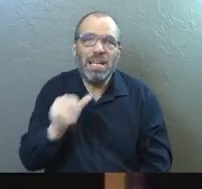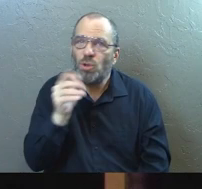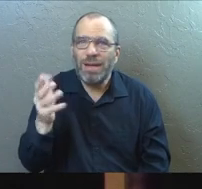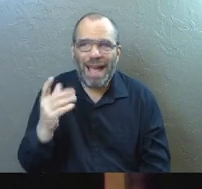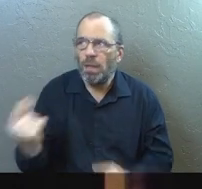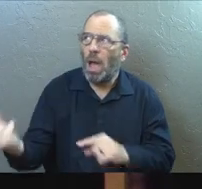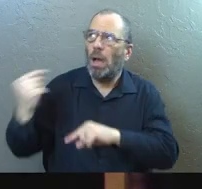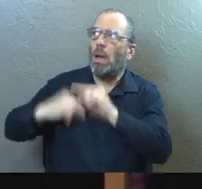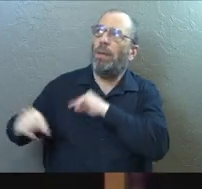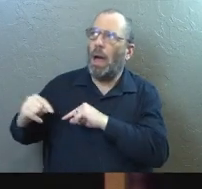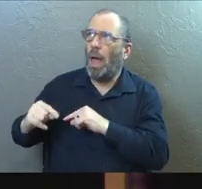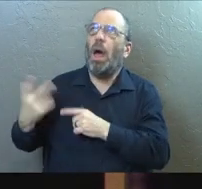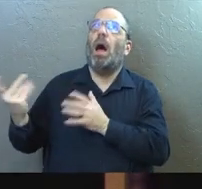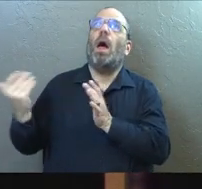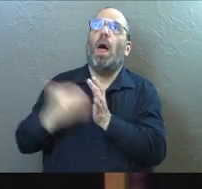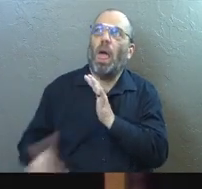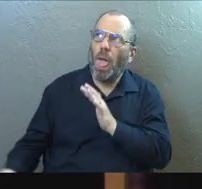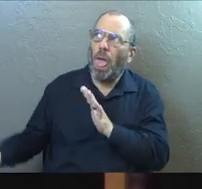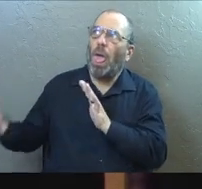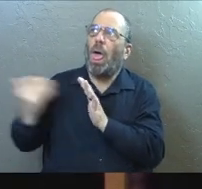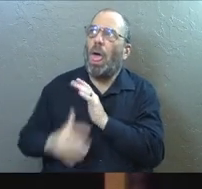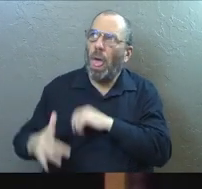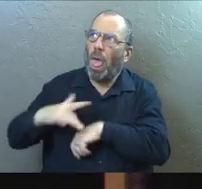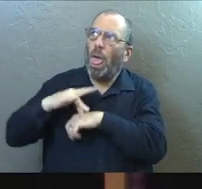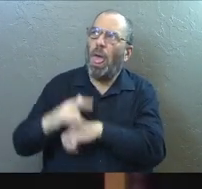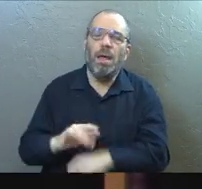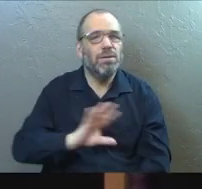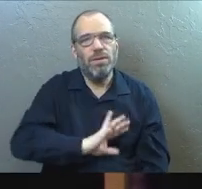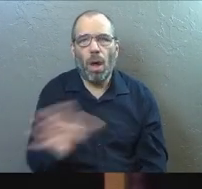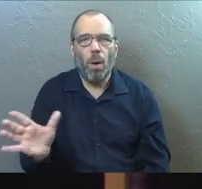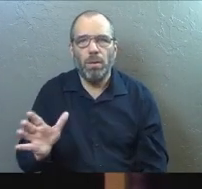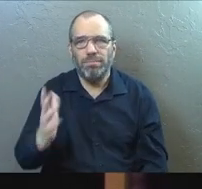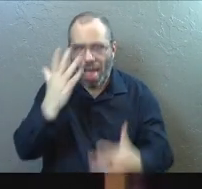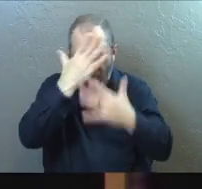don't have to go back and keep revisiting it every single day.